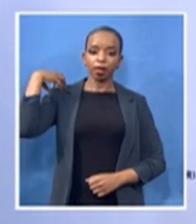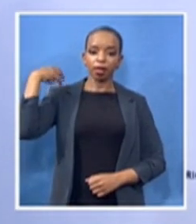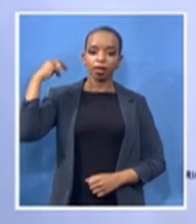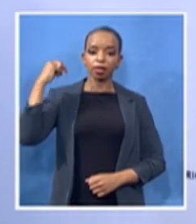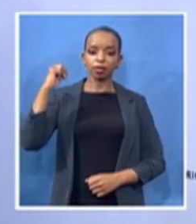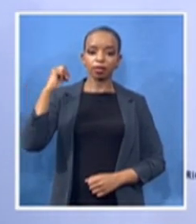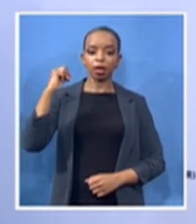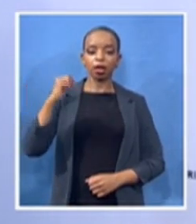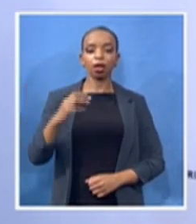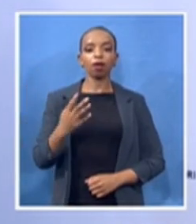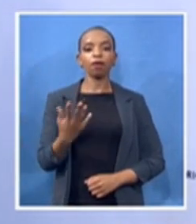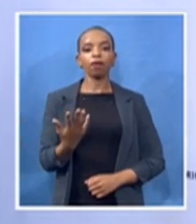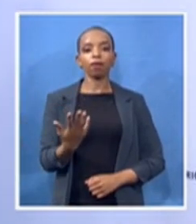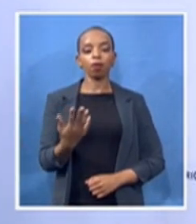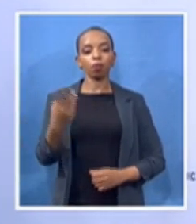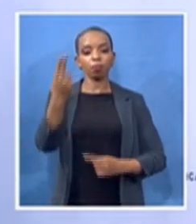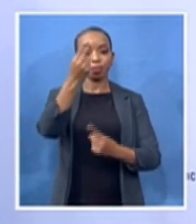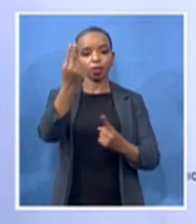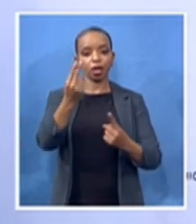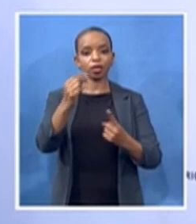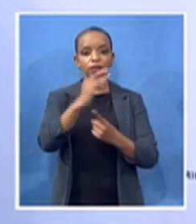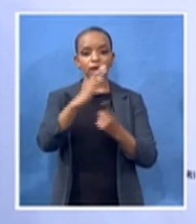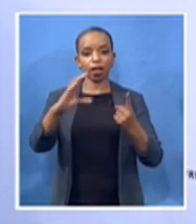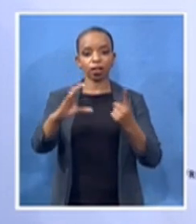culture and sports.